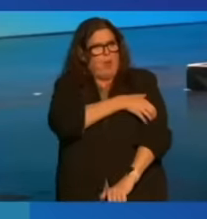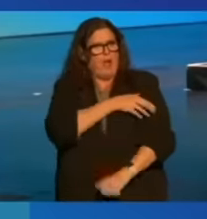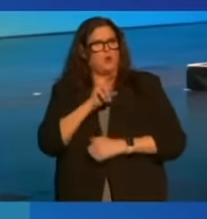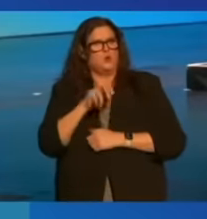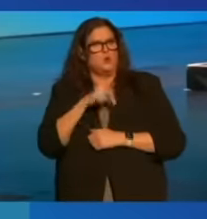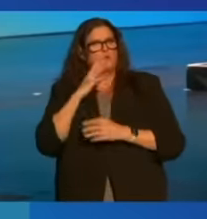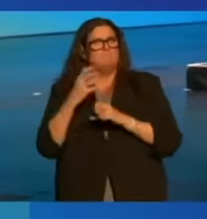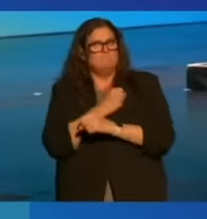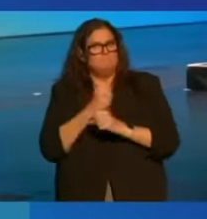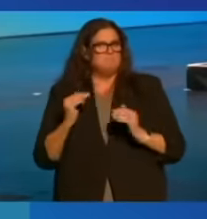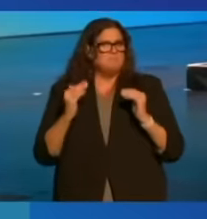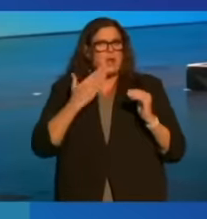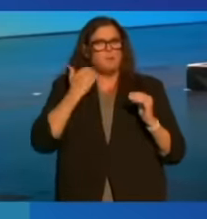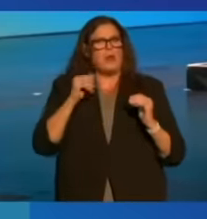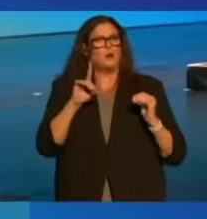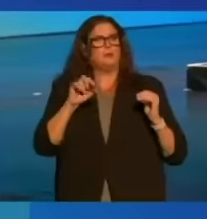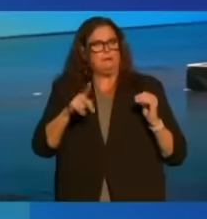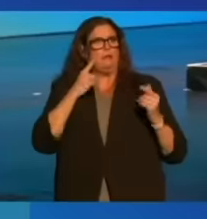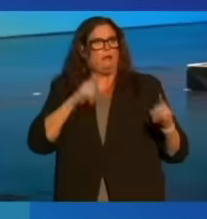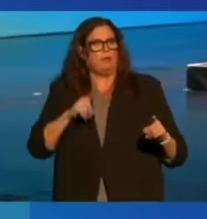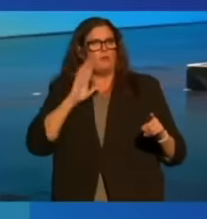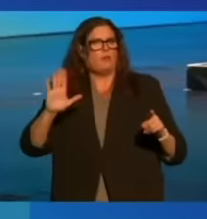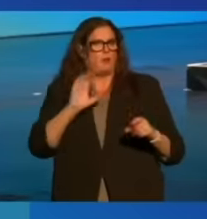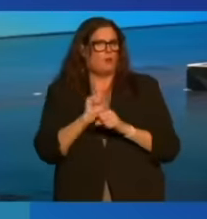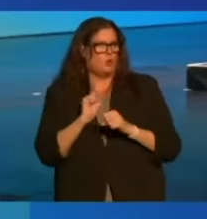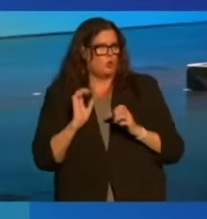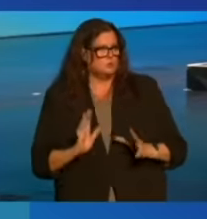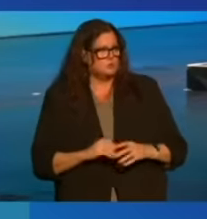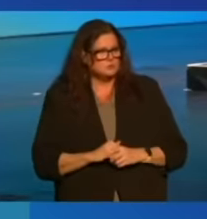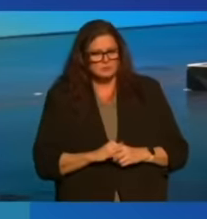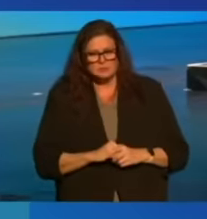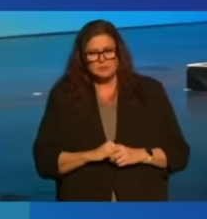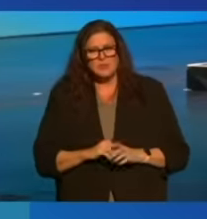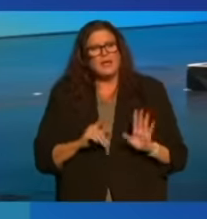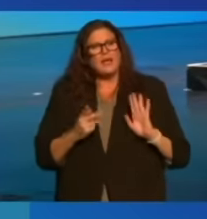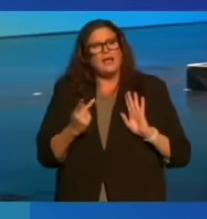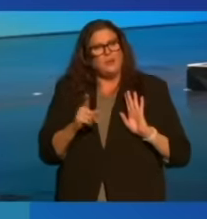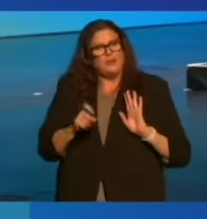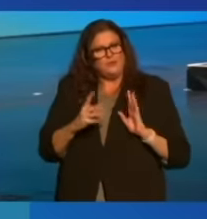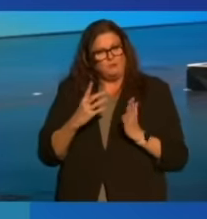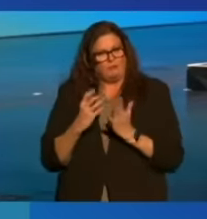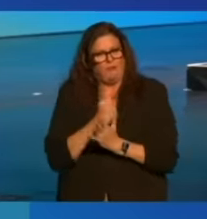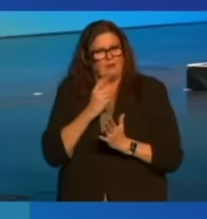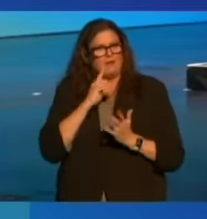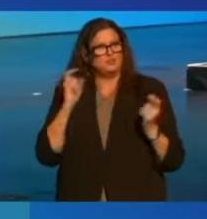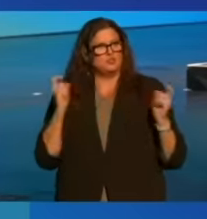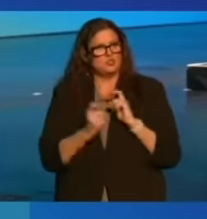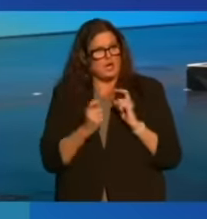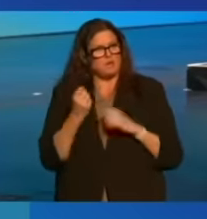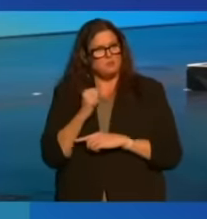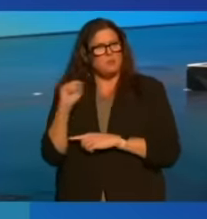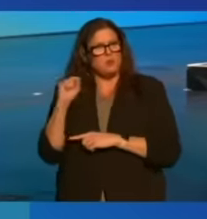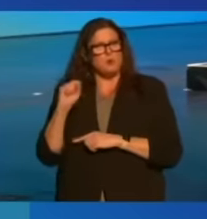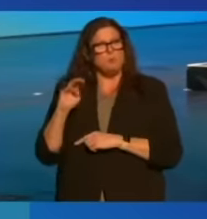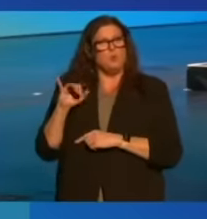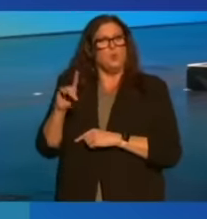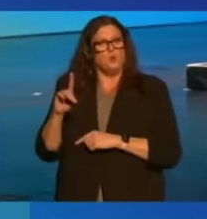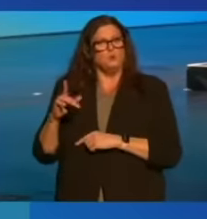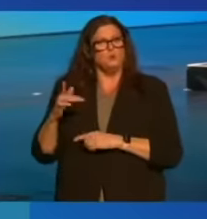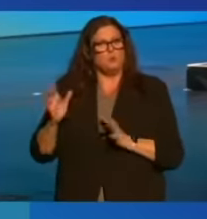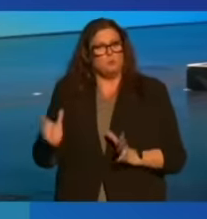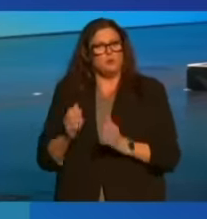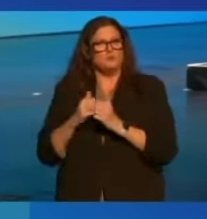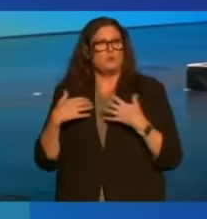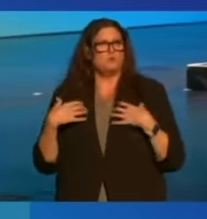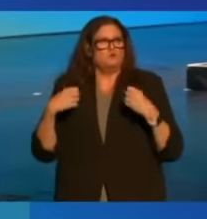unions to get a better deal for their workers. So we need to take advantage of this changing move to push for stronger labor